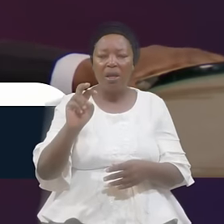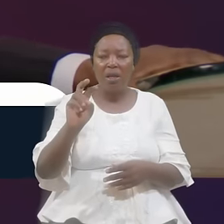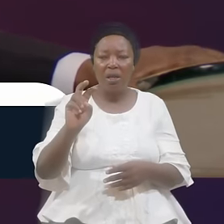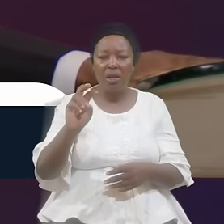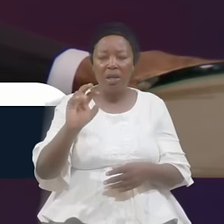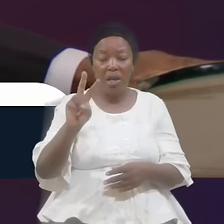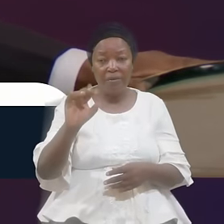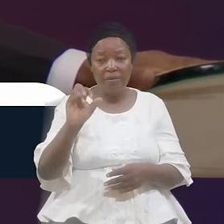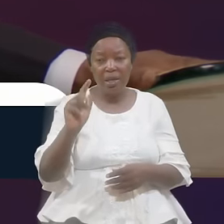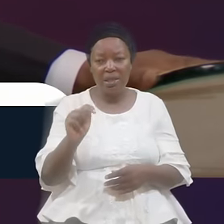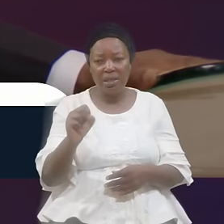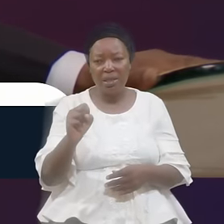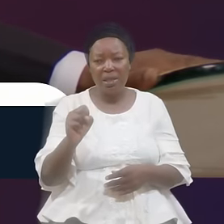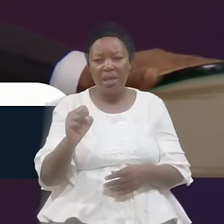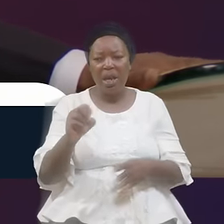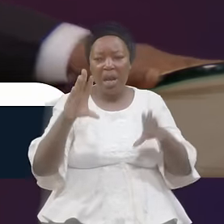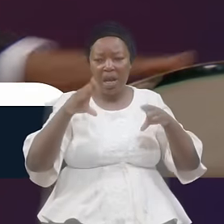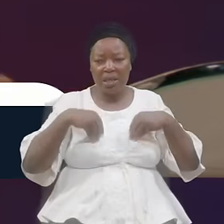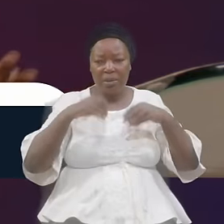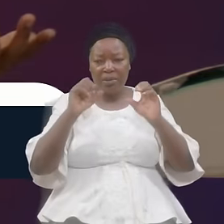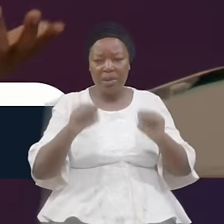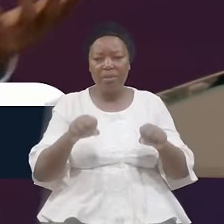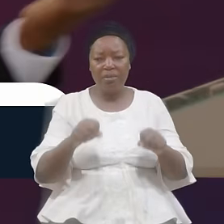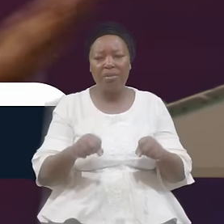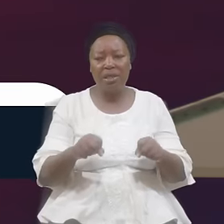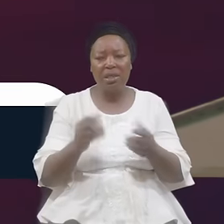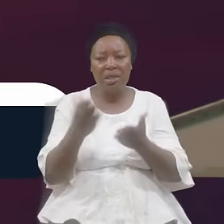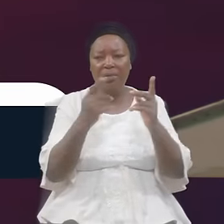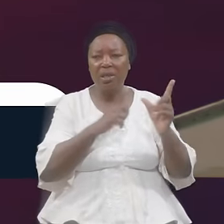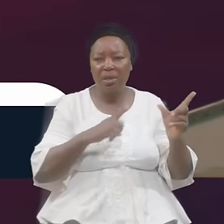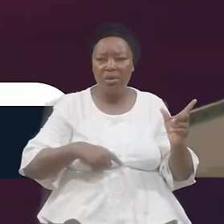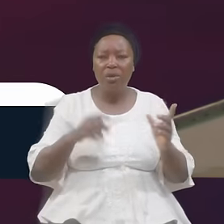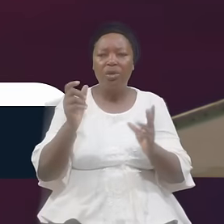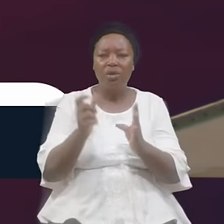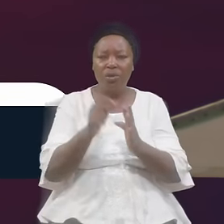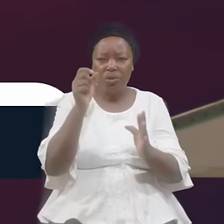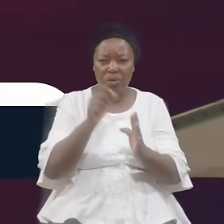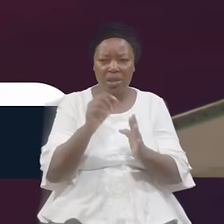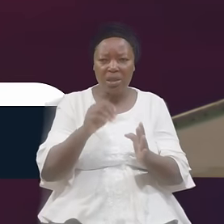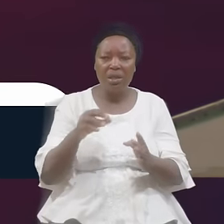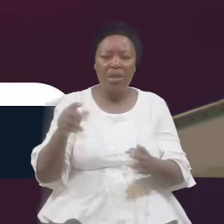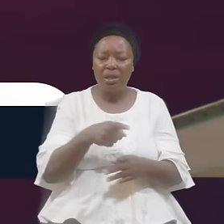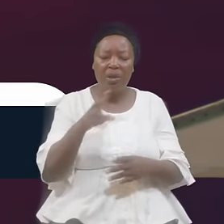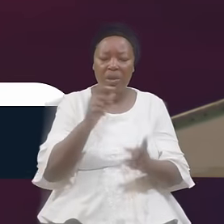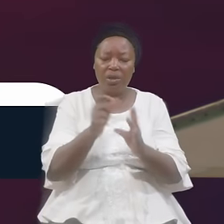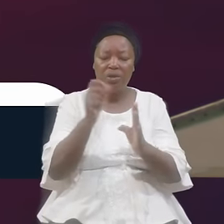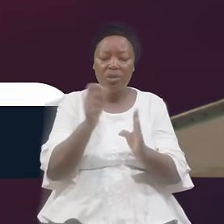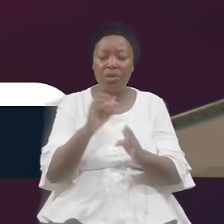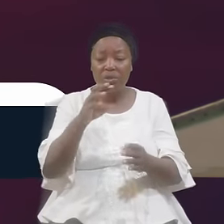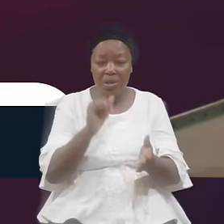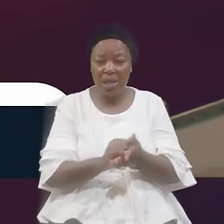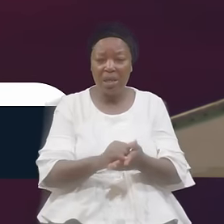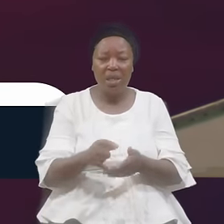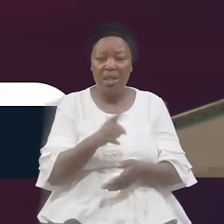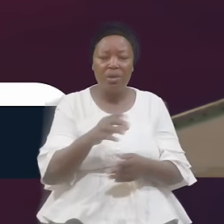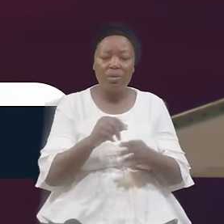Acceptably Serving The Lord Chosen They're Chosen So That They Will Offer Sacrifice